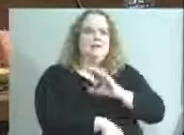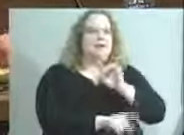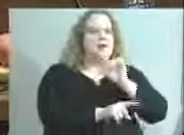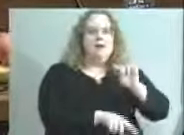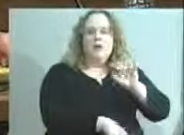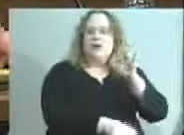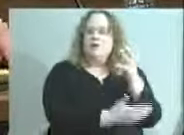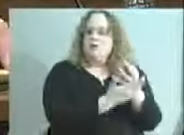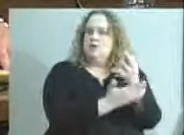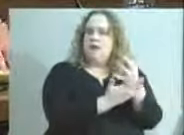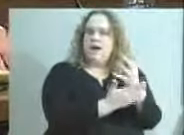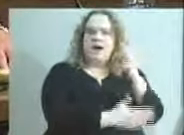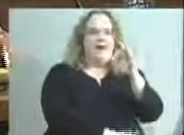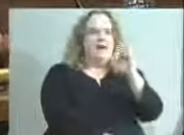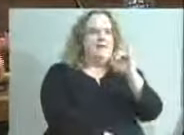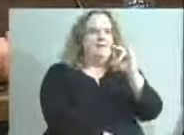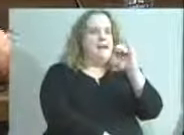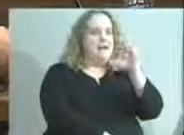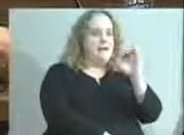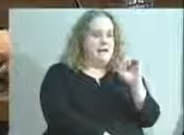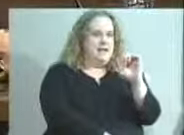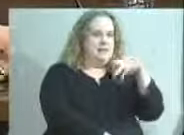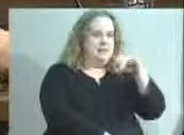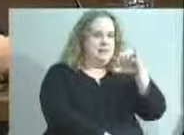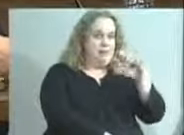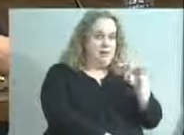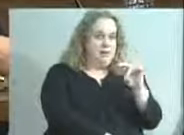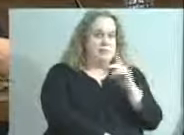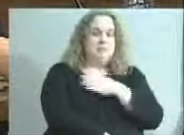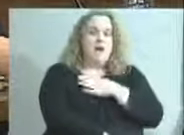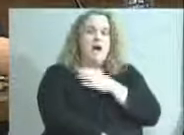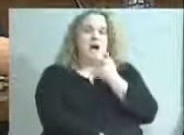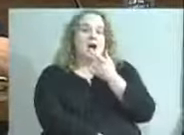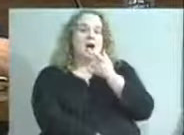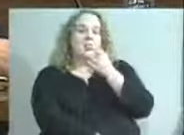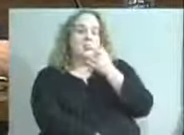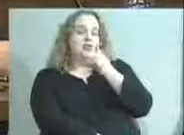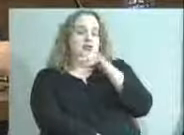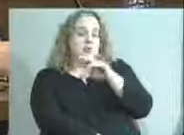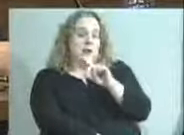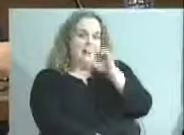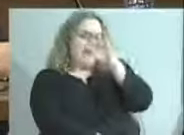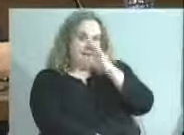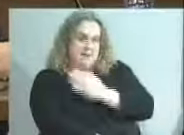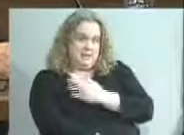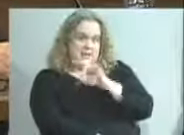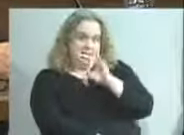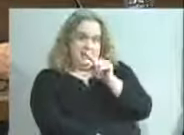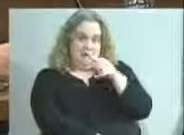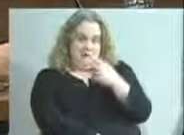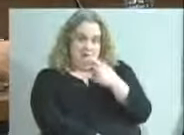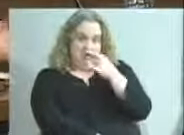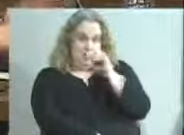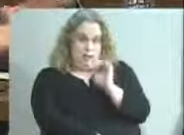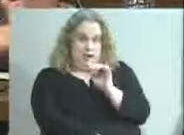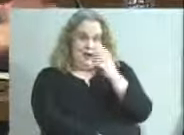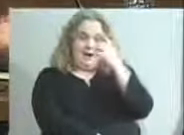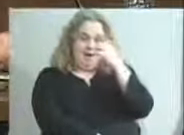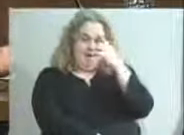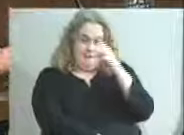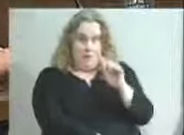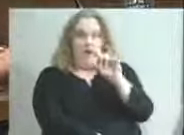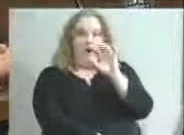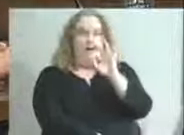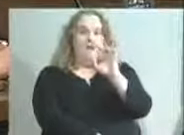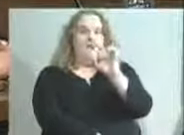before, and so my grandson's class, seventh-grade class from Farnsley, was going to go there for the day and